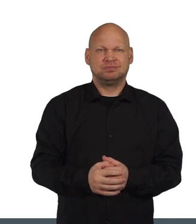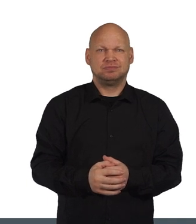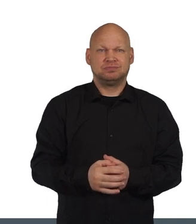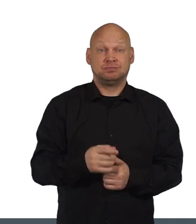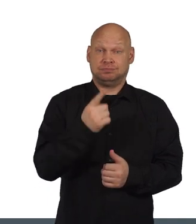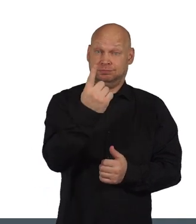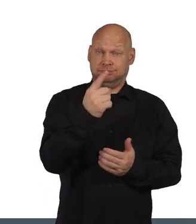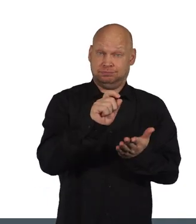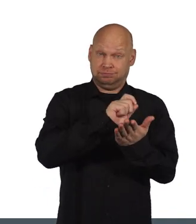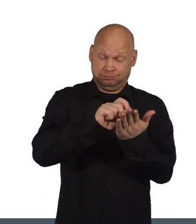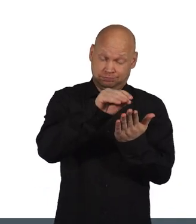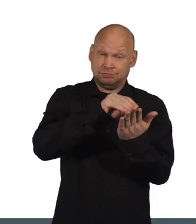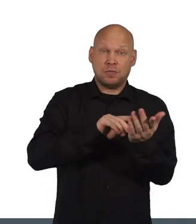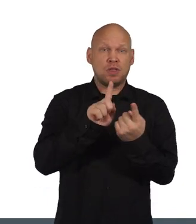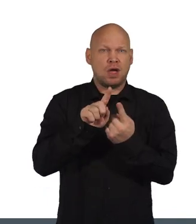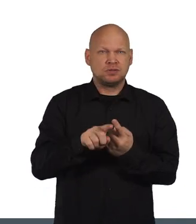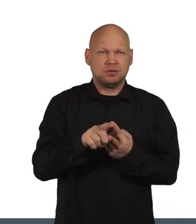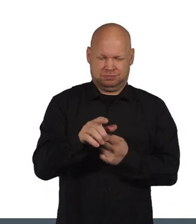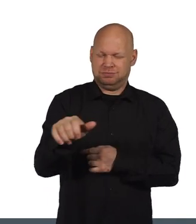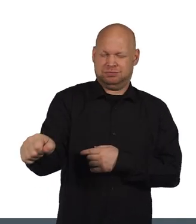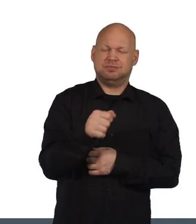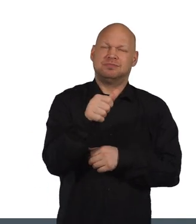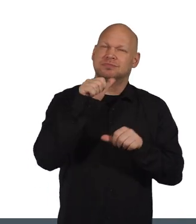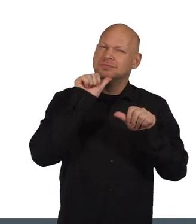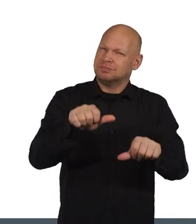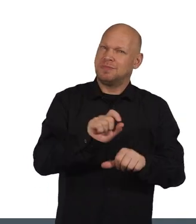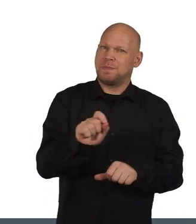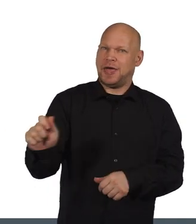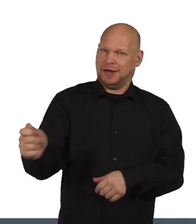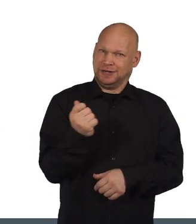If you are writing down your answers, grab your favourite pen.